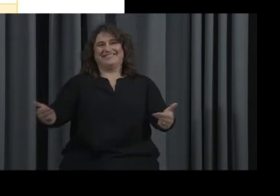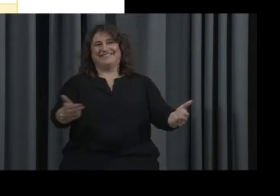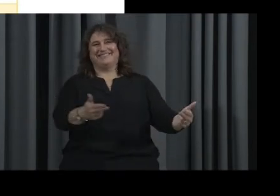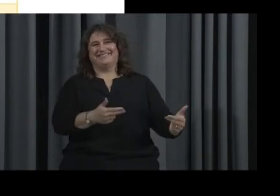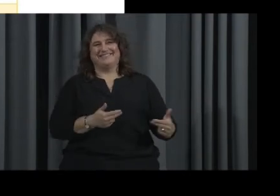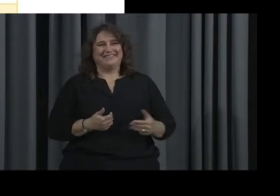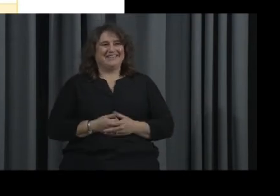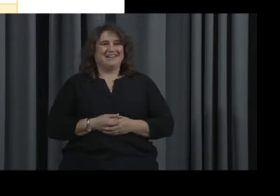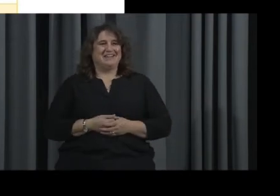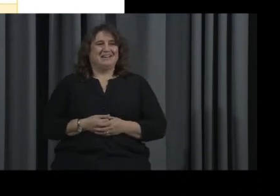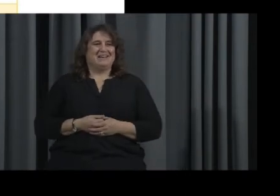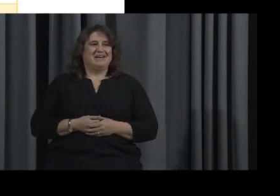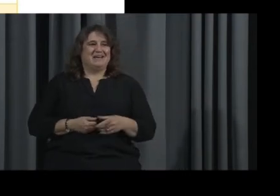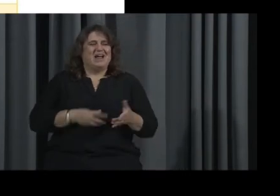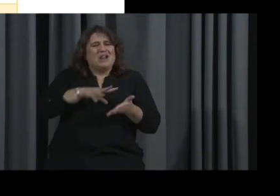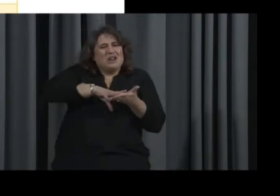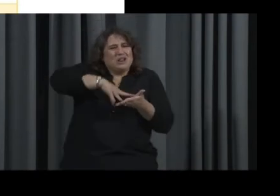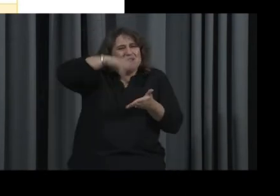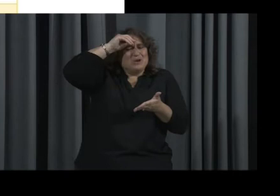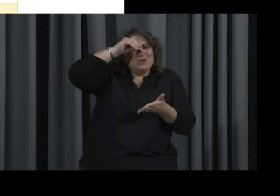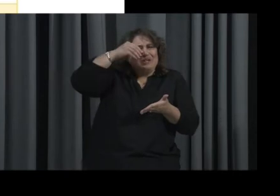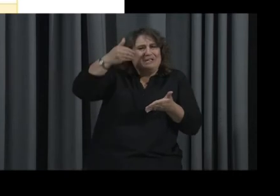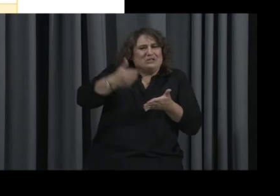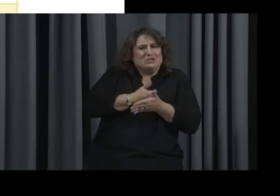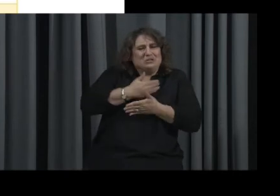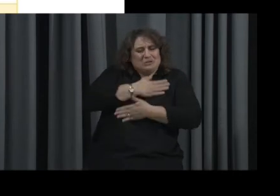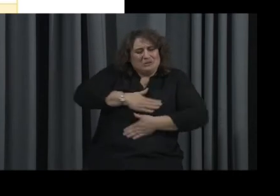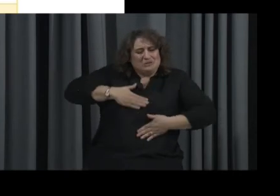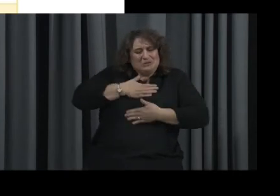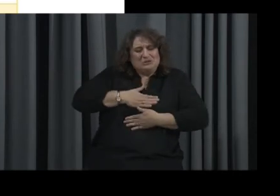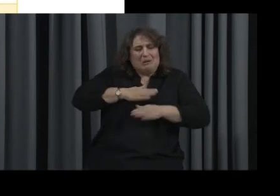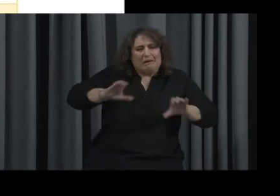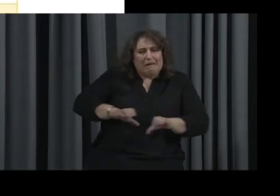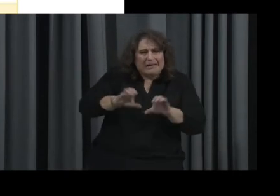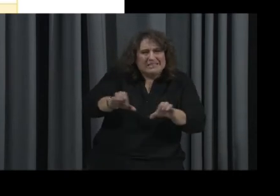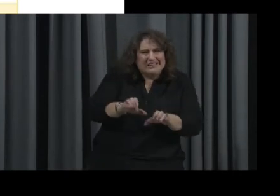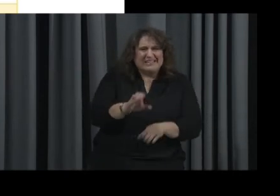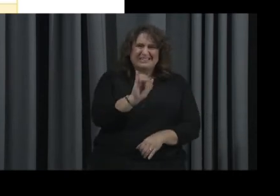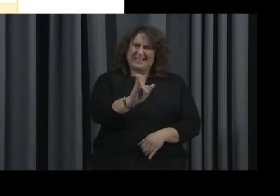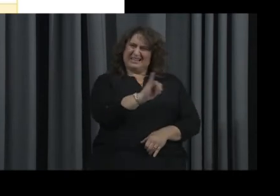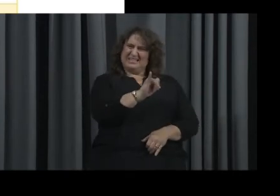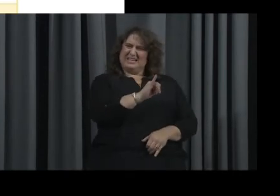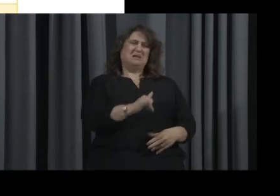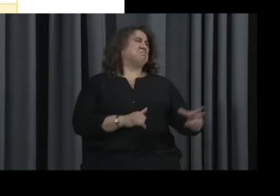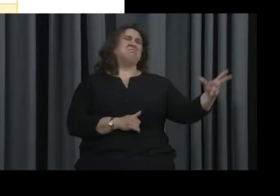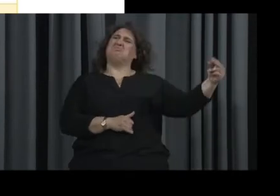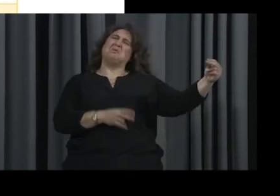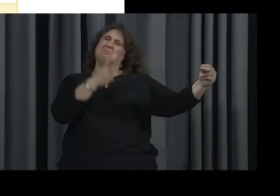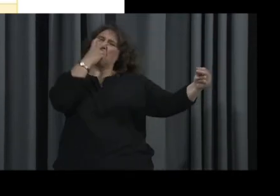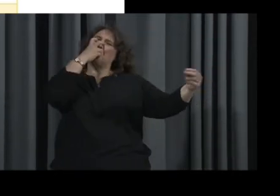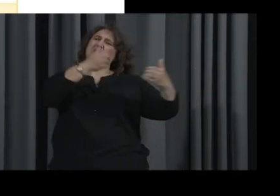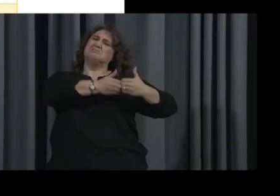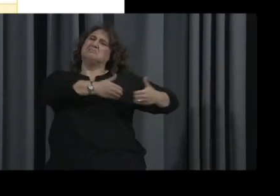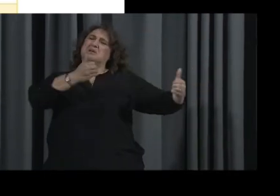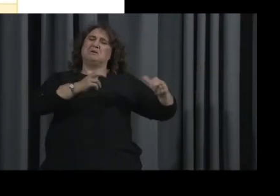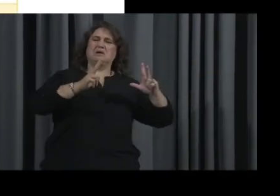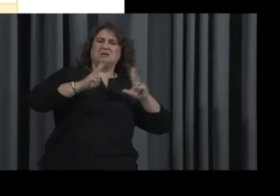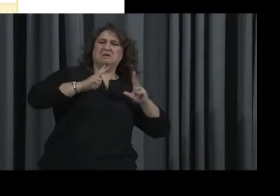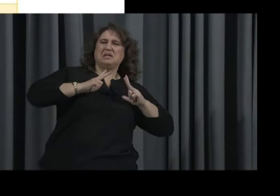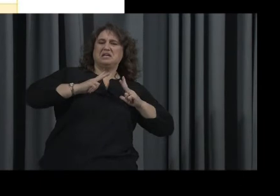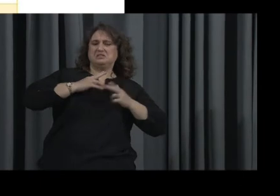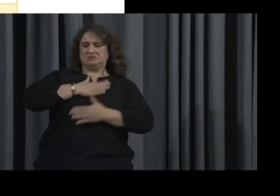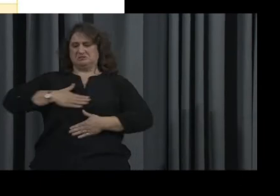I don't know. I have learning new hobbies. Does that fall into that maybe? I wouldn't say so. All right. Okay.